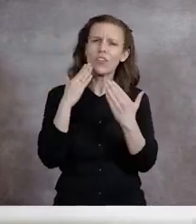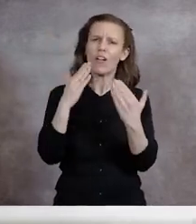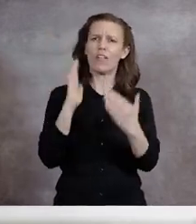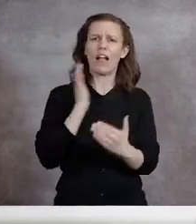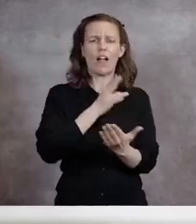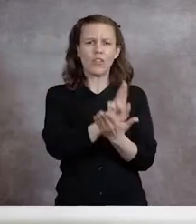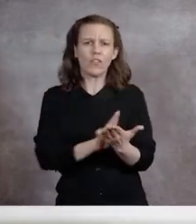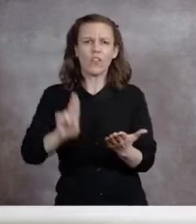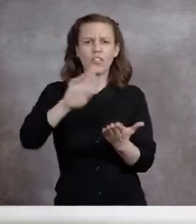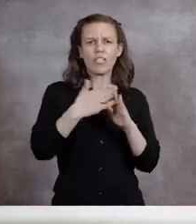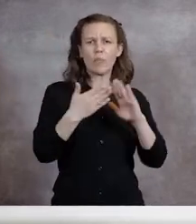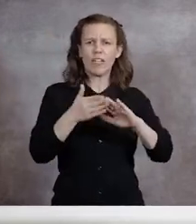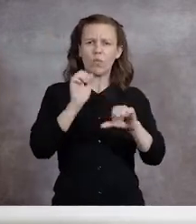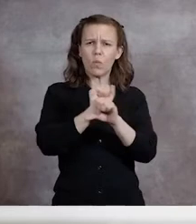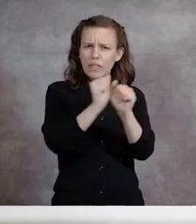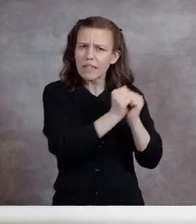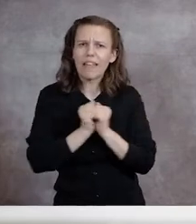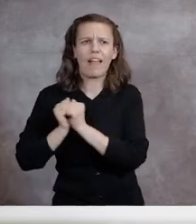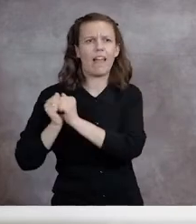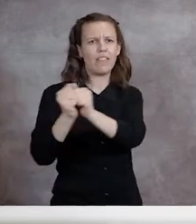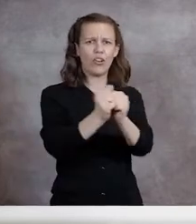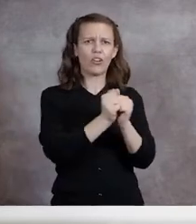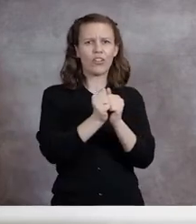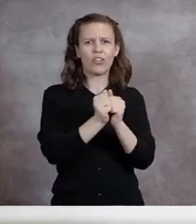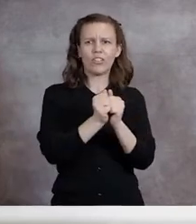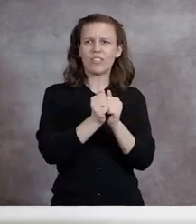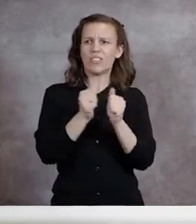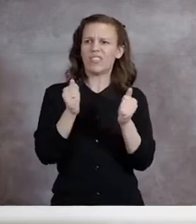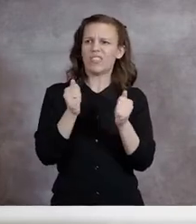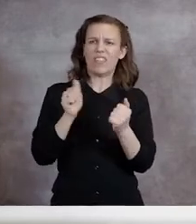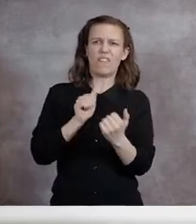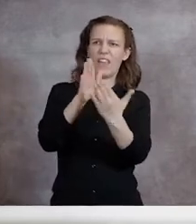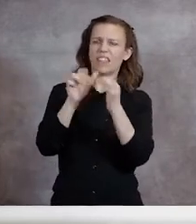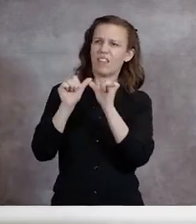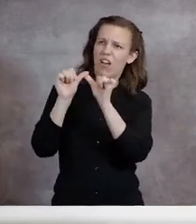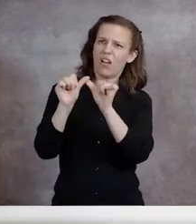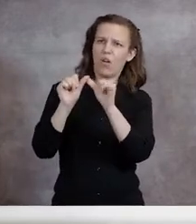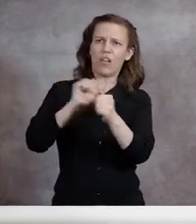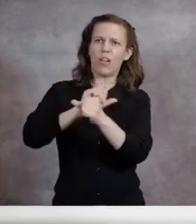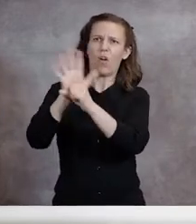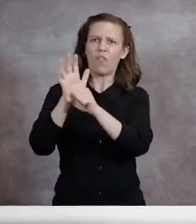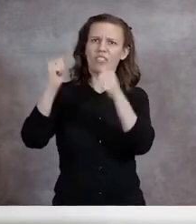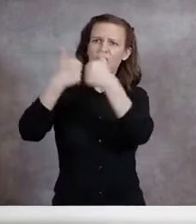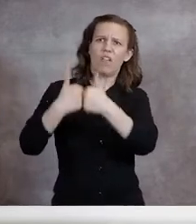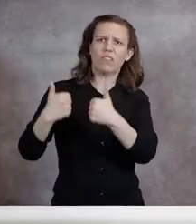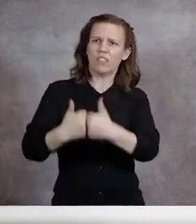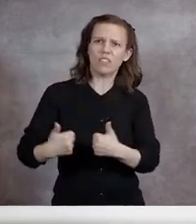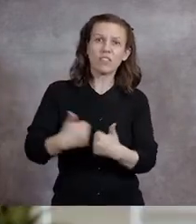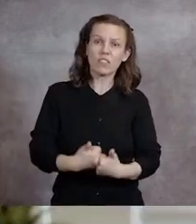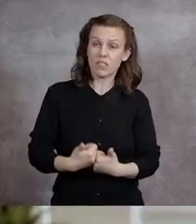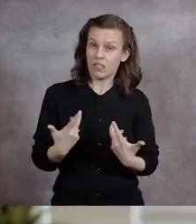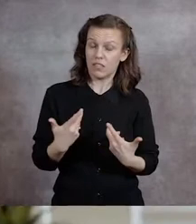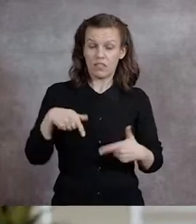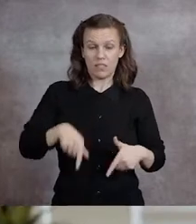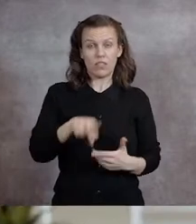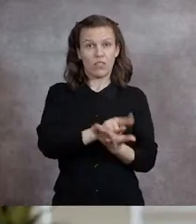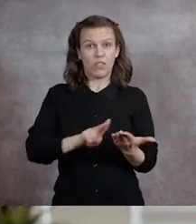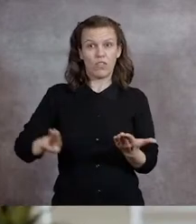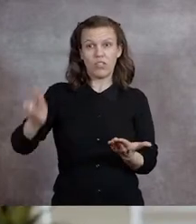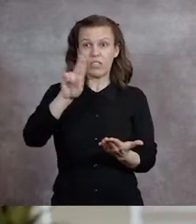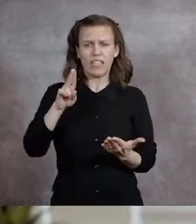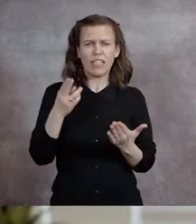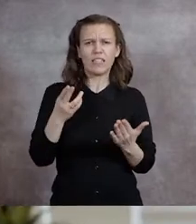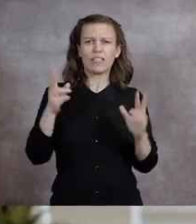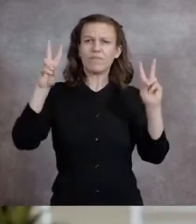for the way our university community came together in the face of ongoing COVID-related challenges. As a university,